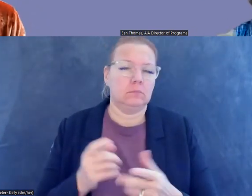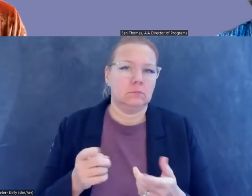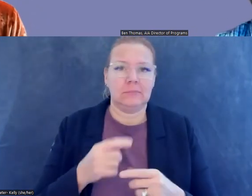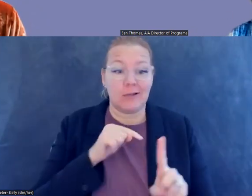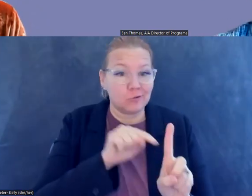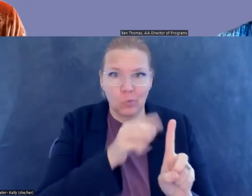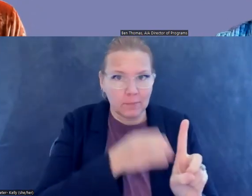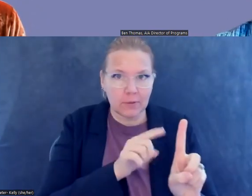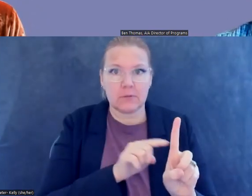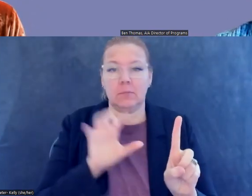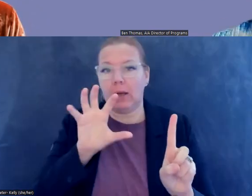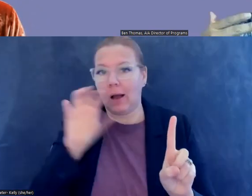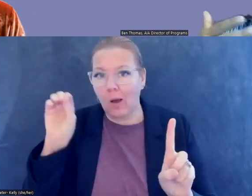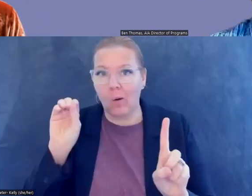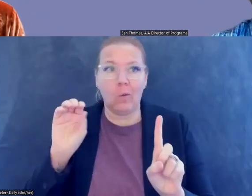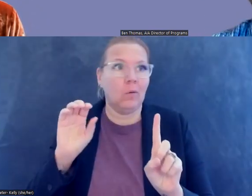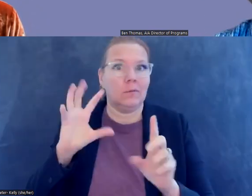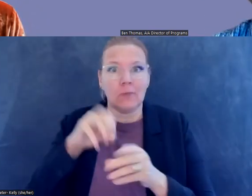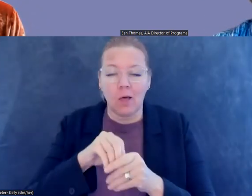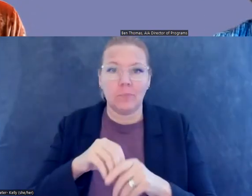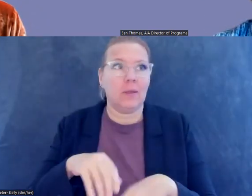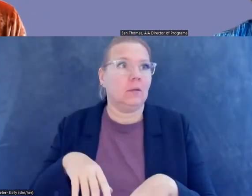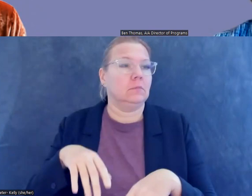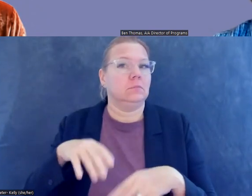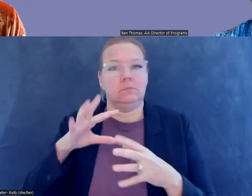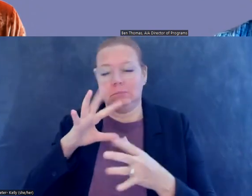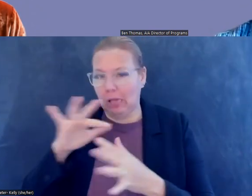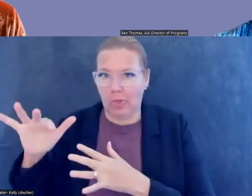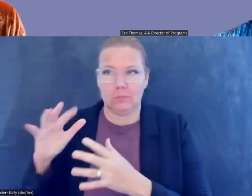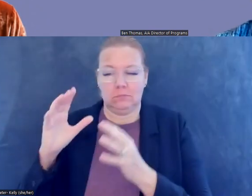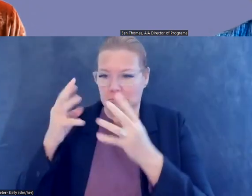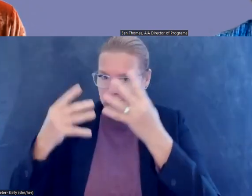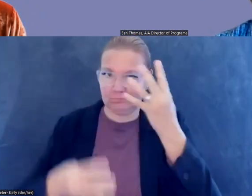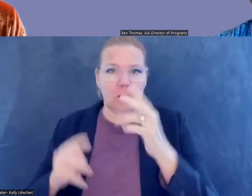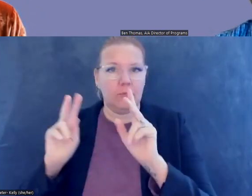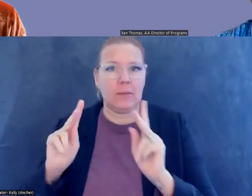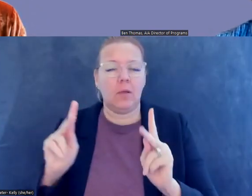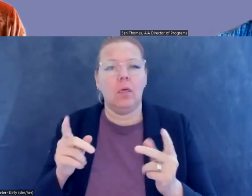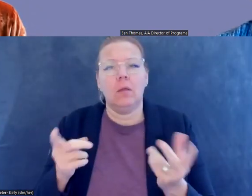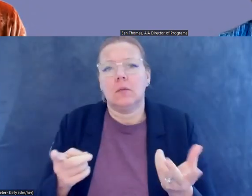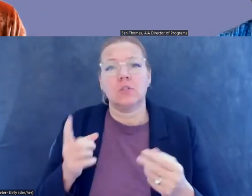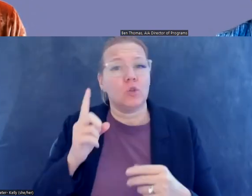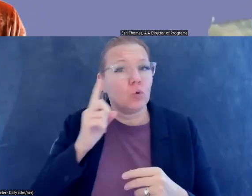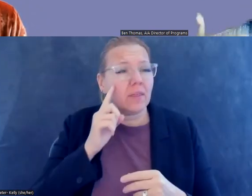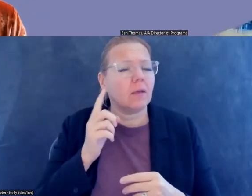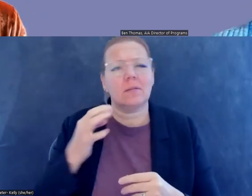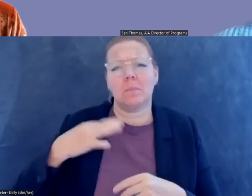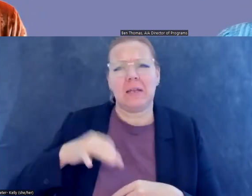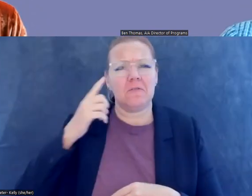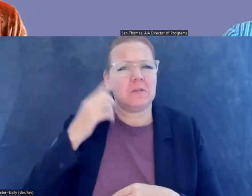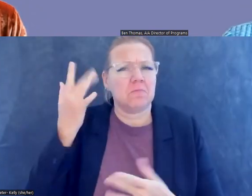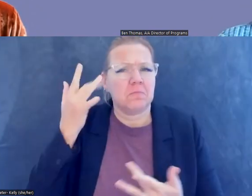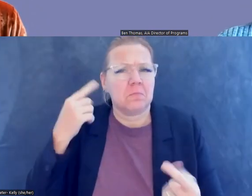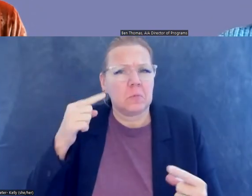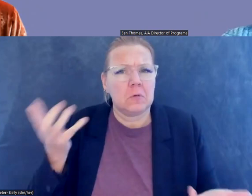archaeologists, art historians, conservators. What motivations did these accomplices have, especially if they were academics? Was it all financial gain? Is there something else